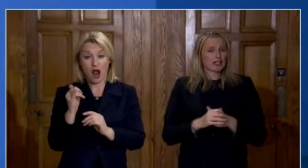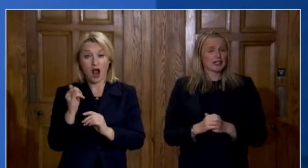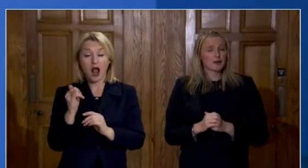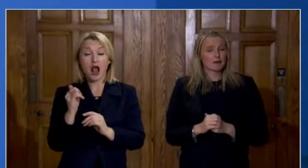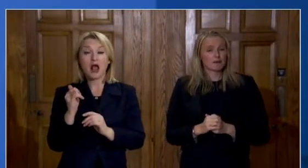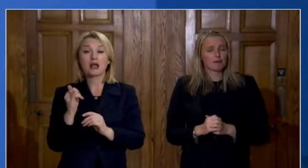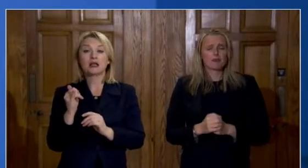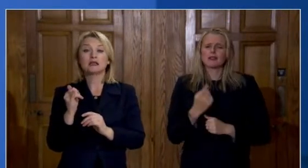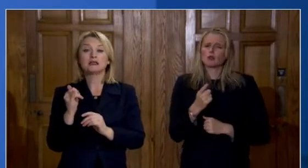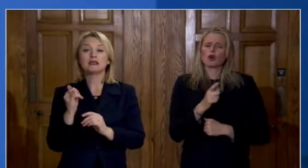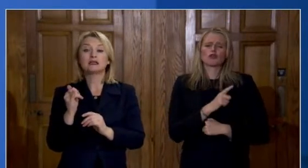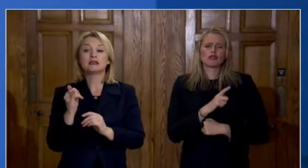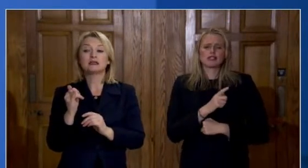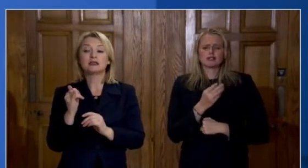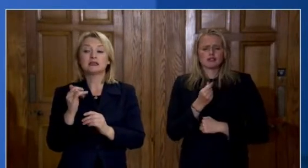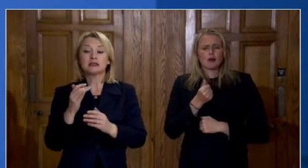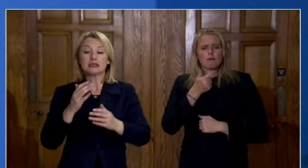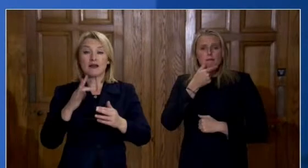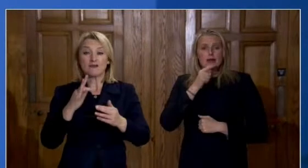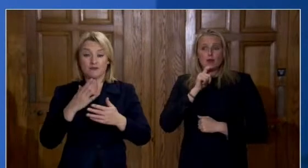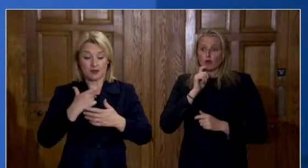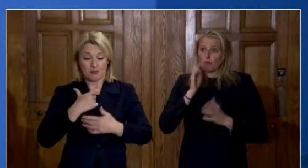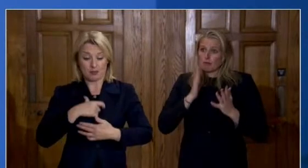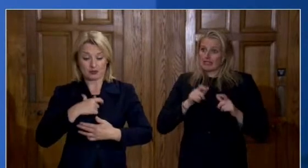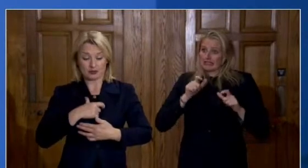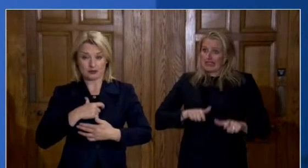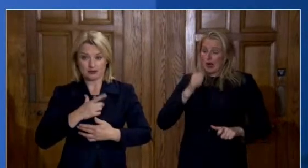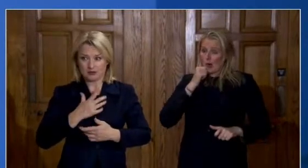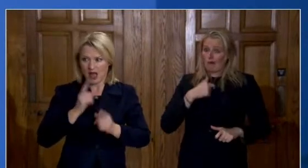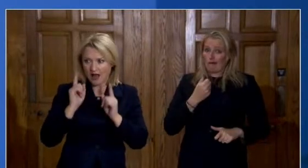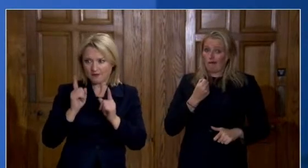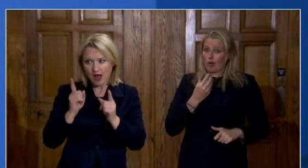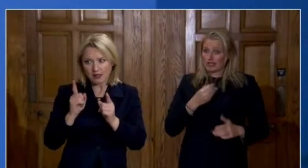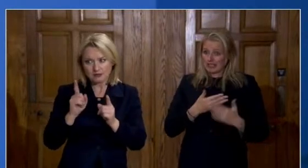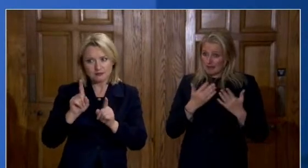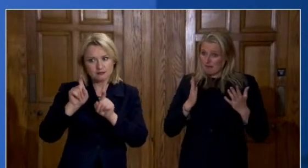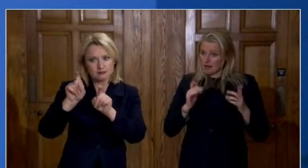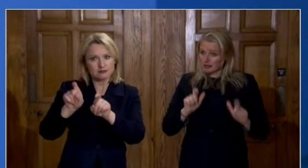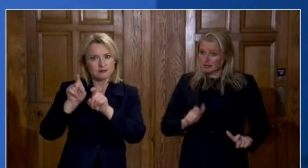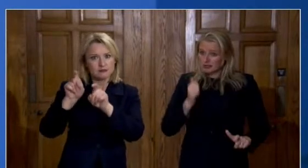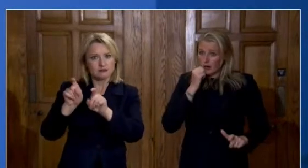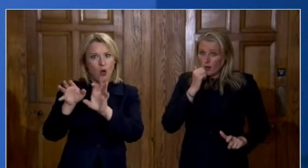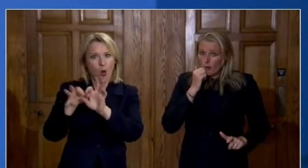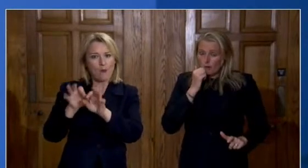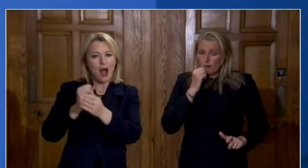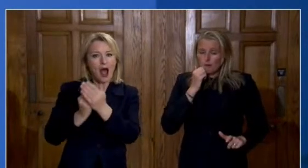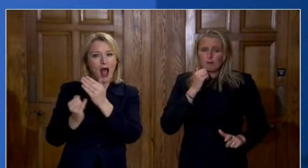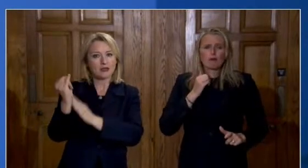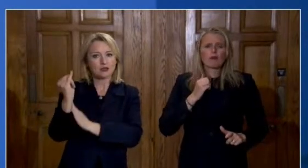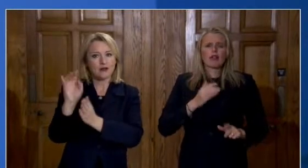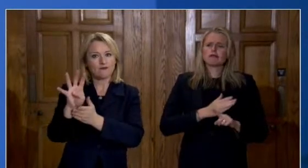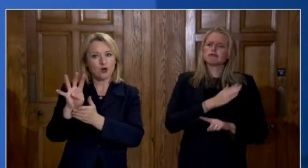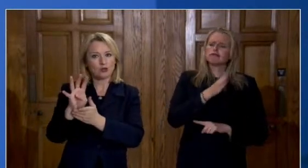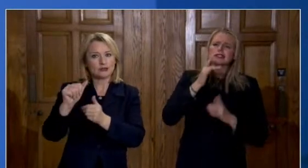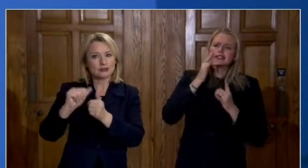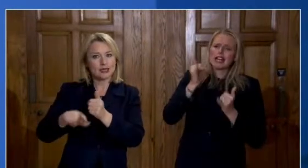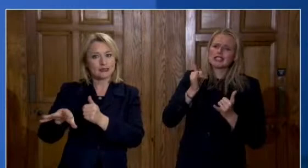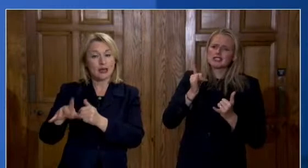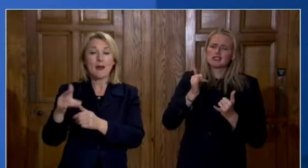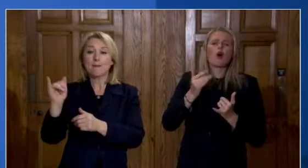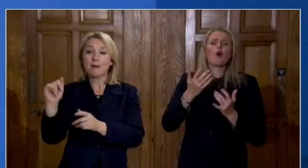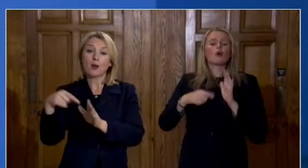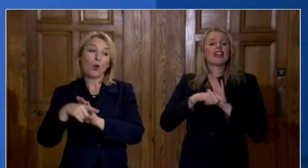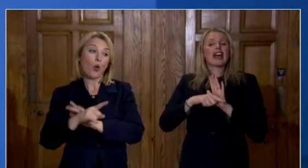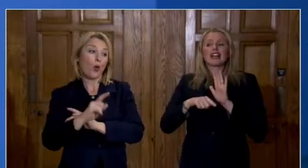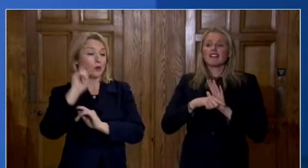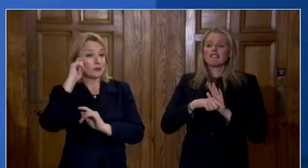who have been advised to self-isolate for 14 days and if they go and get a test and it's negative that does